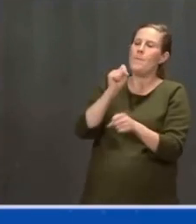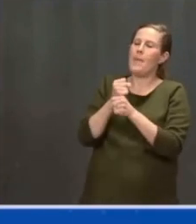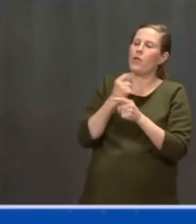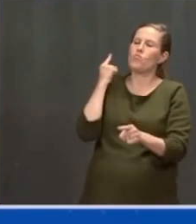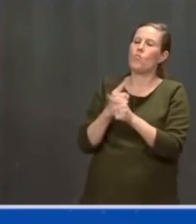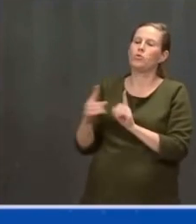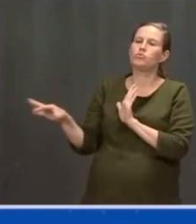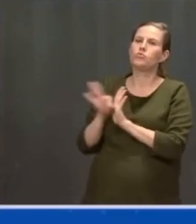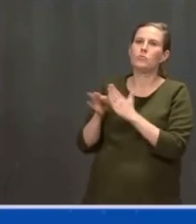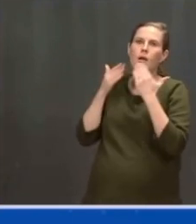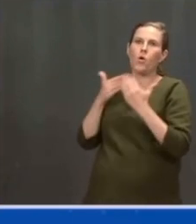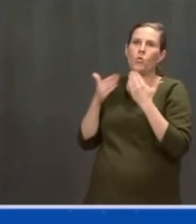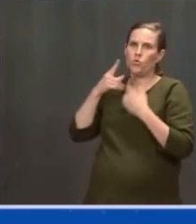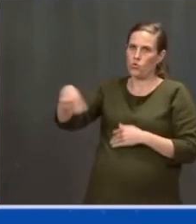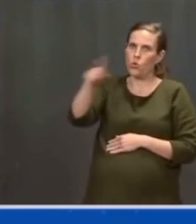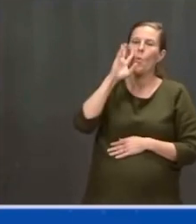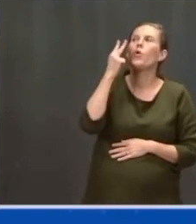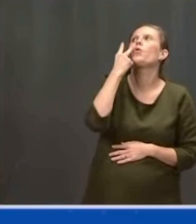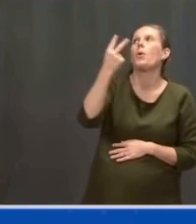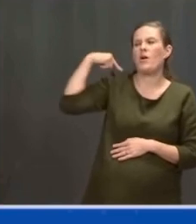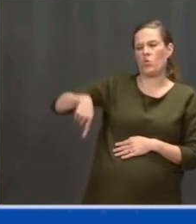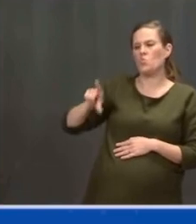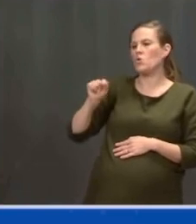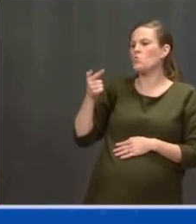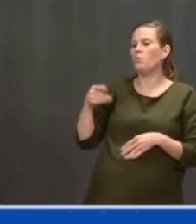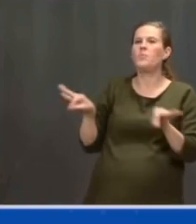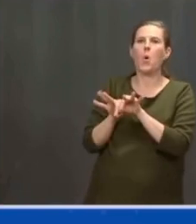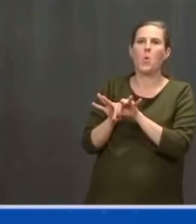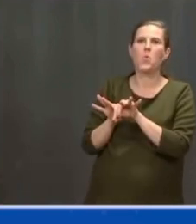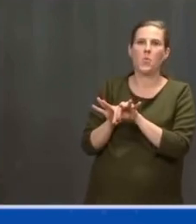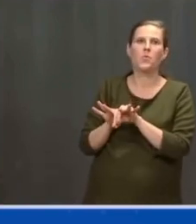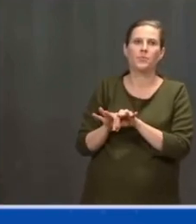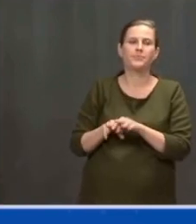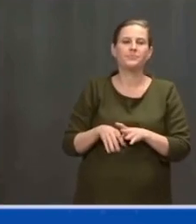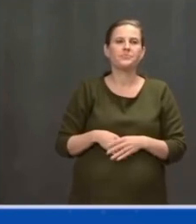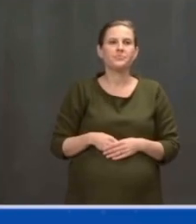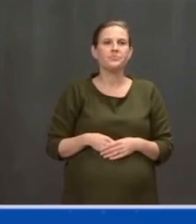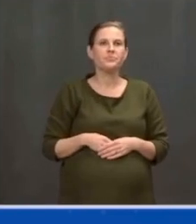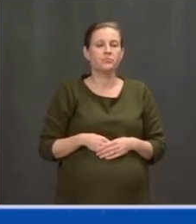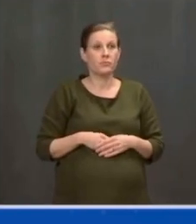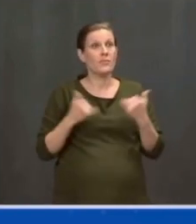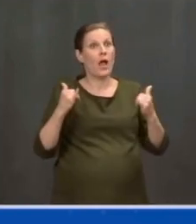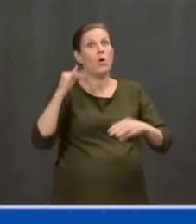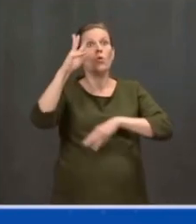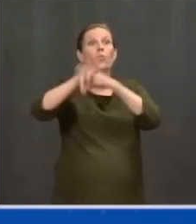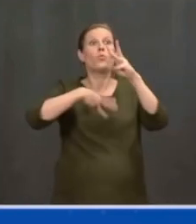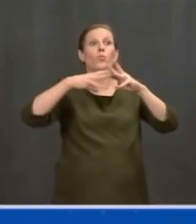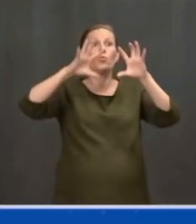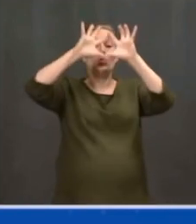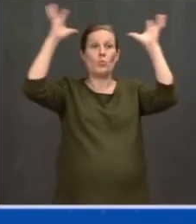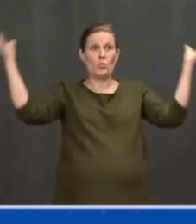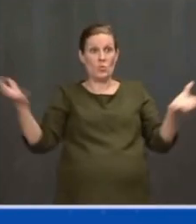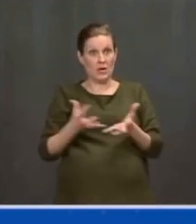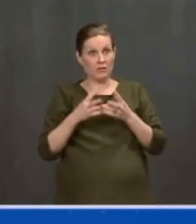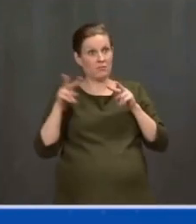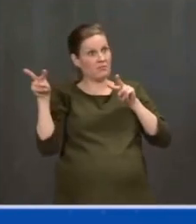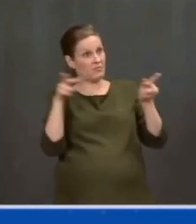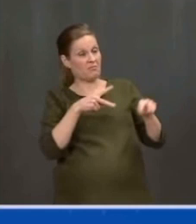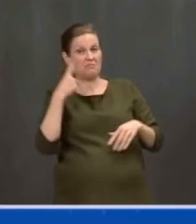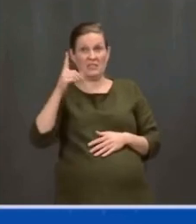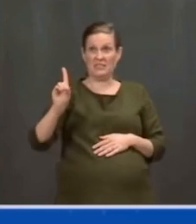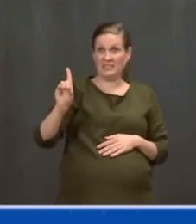You know, there's a lot of autocrats in the world who think the reason why they're going to win is democracies can't reach consensus any longer.